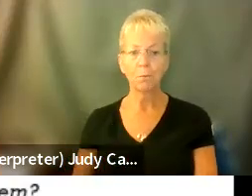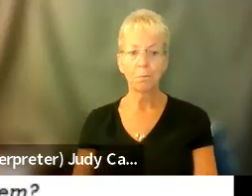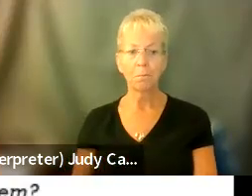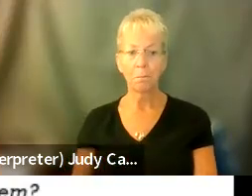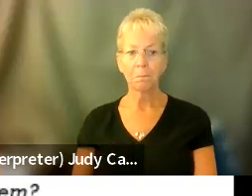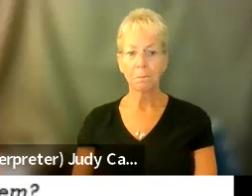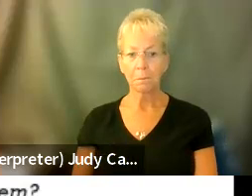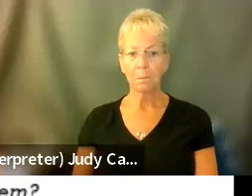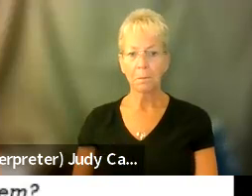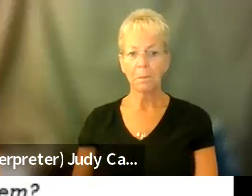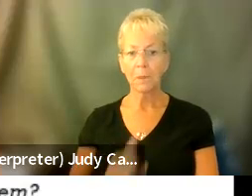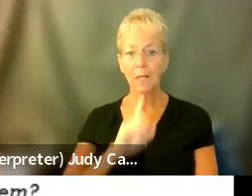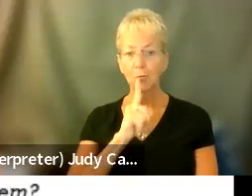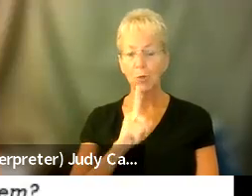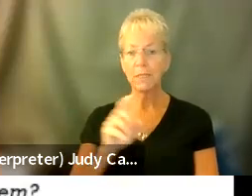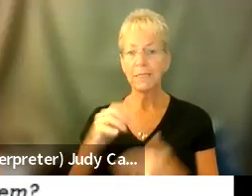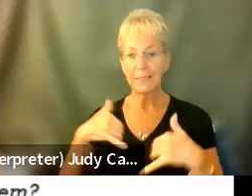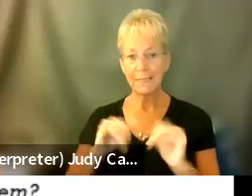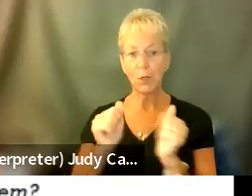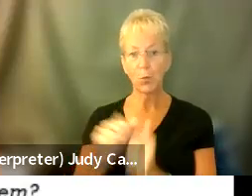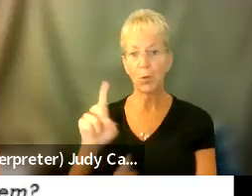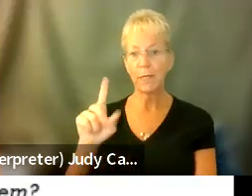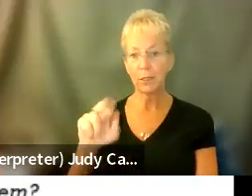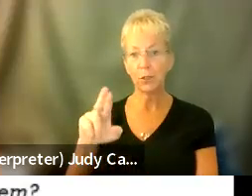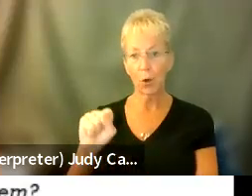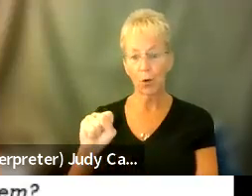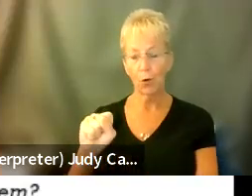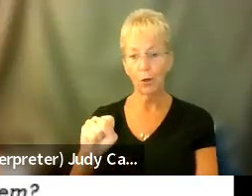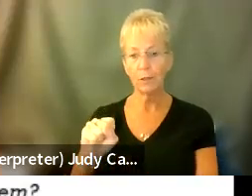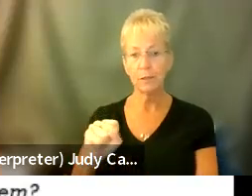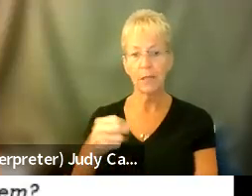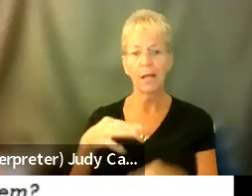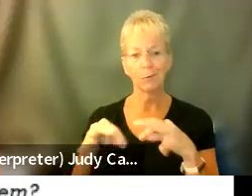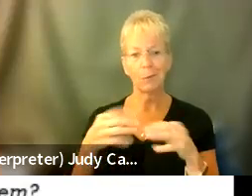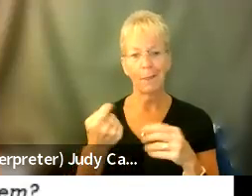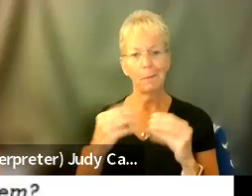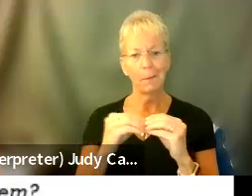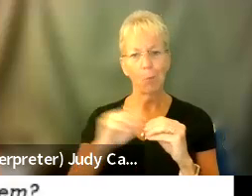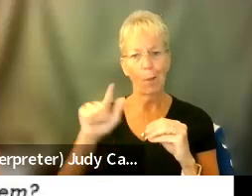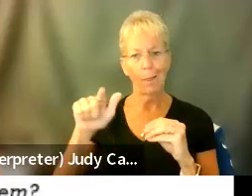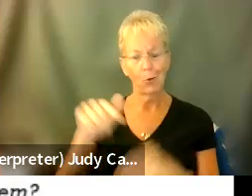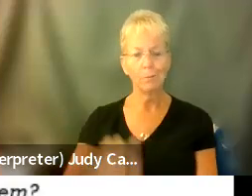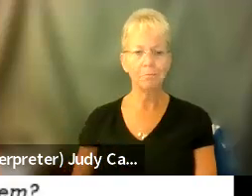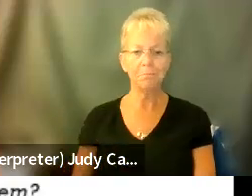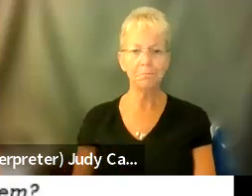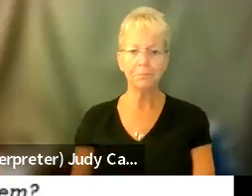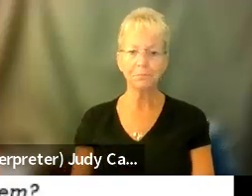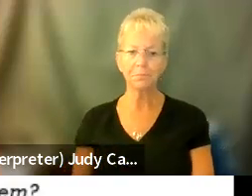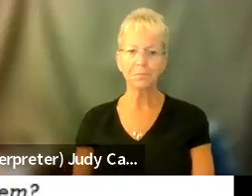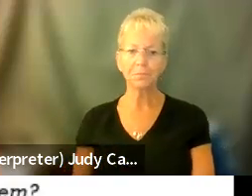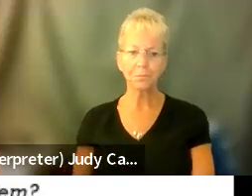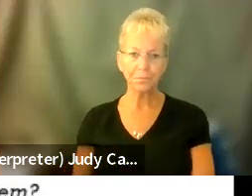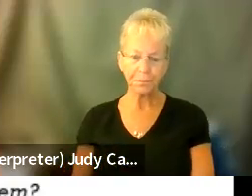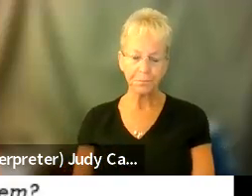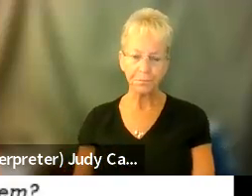actually still with DARS, which I'll tell you a little bit more about later. Also was a